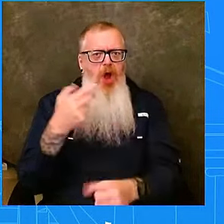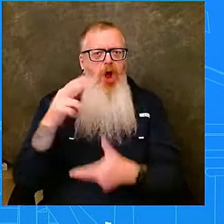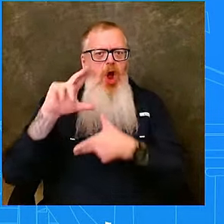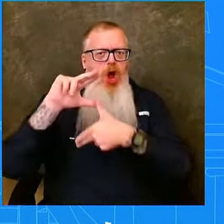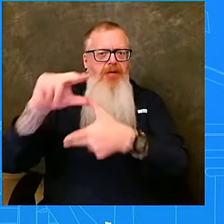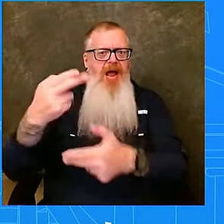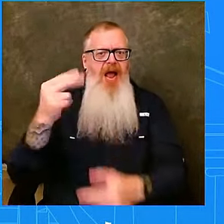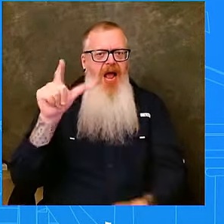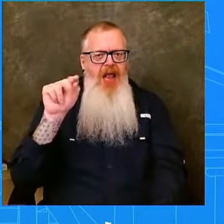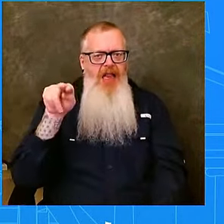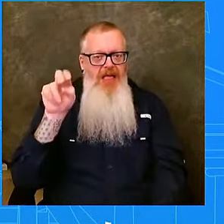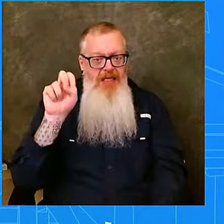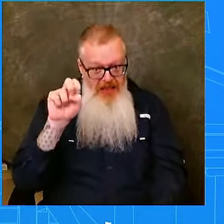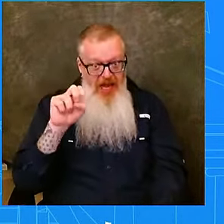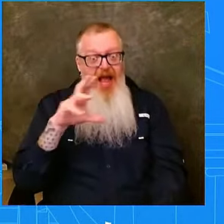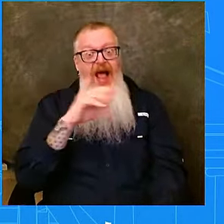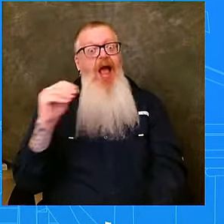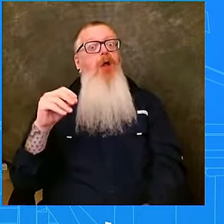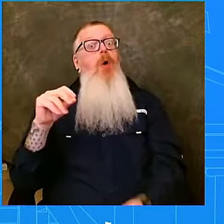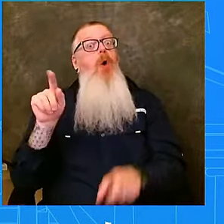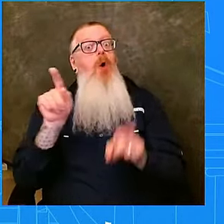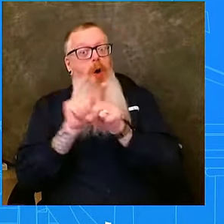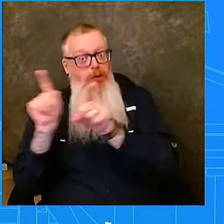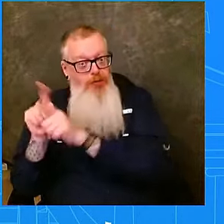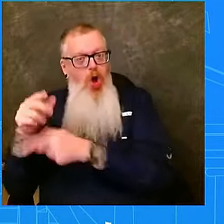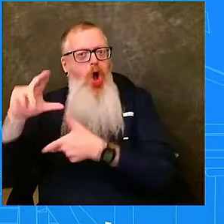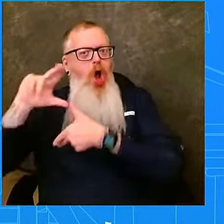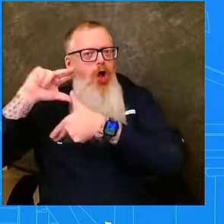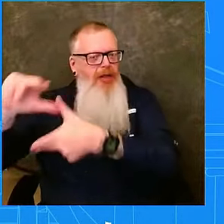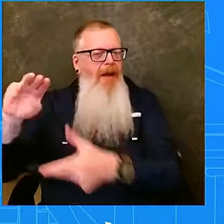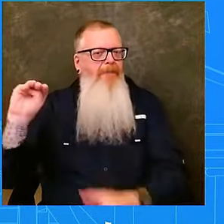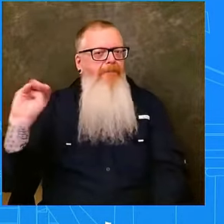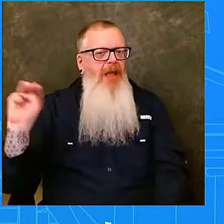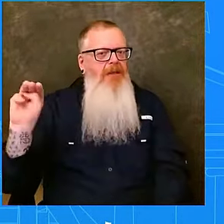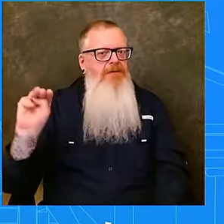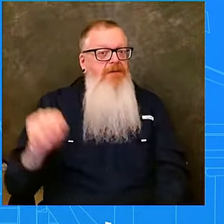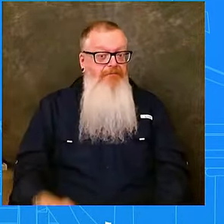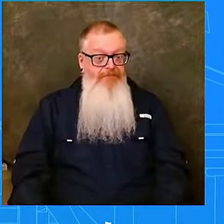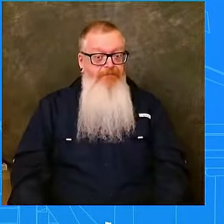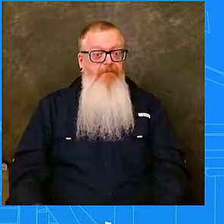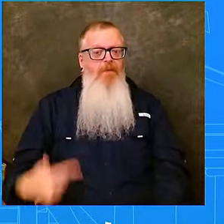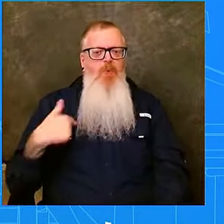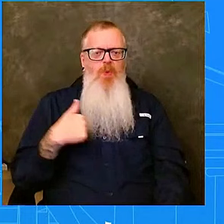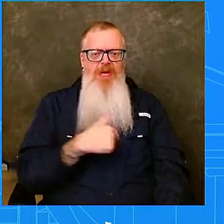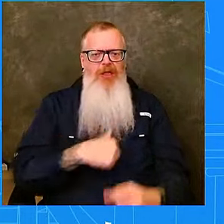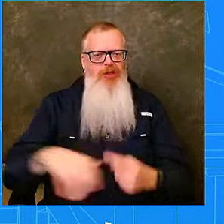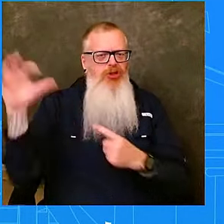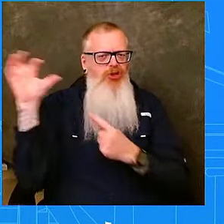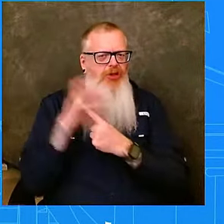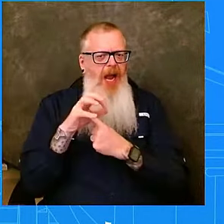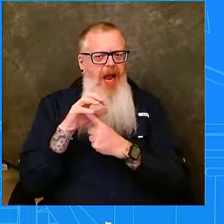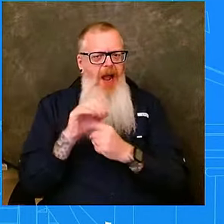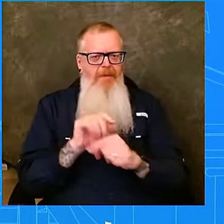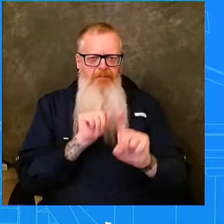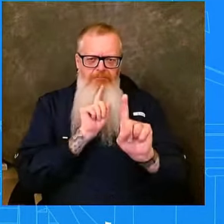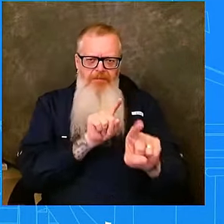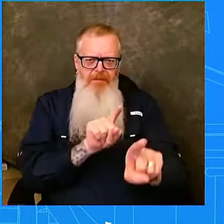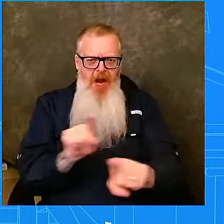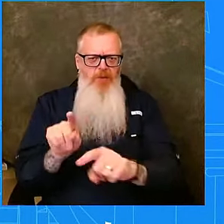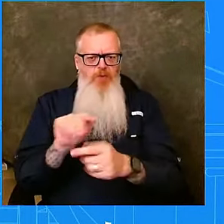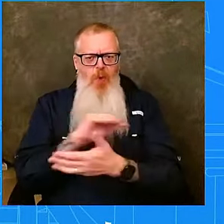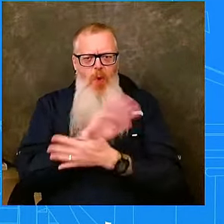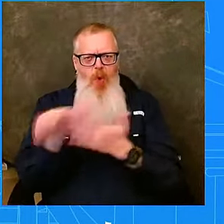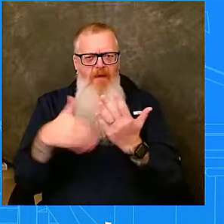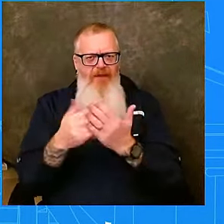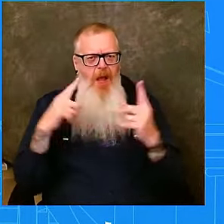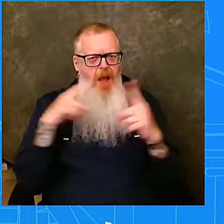Milton. This is what we do best. We manage complex incidents. We coordinate, we communicate,